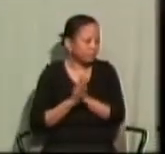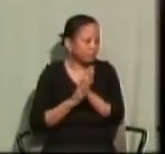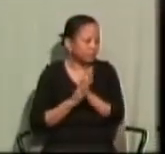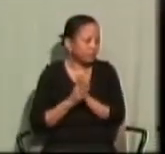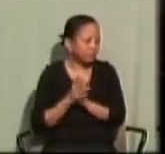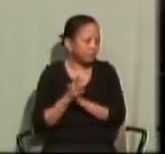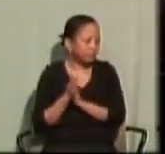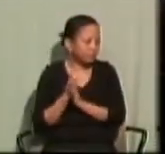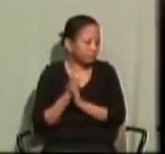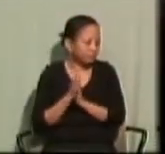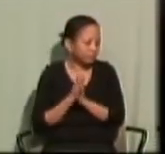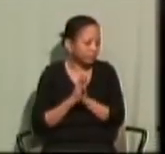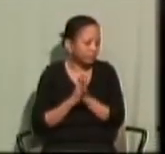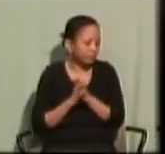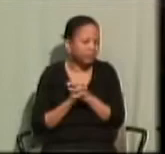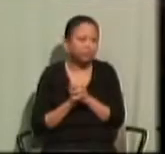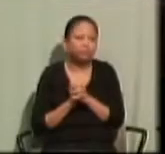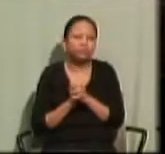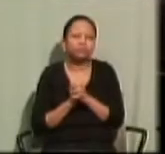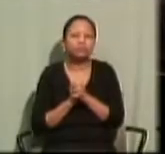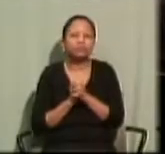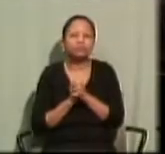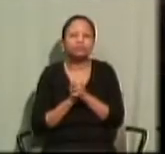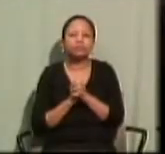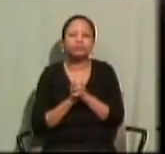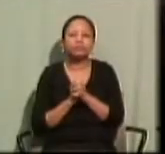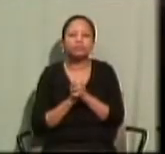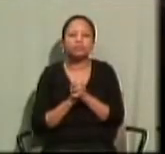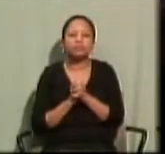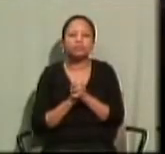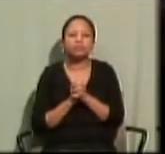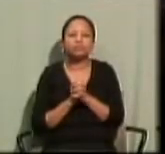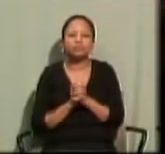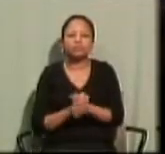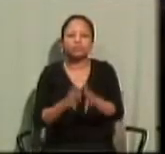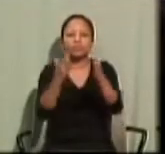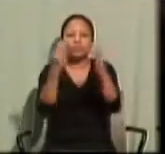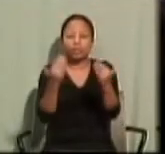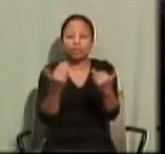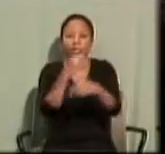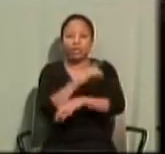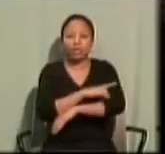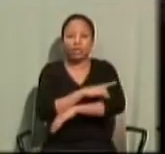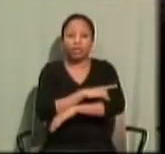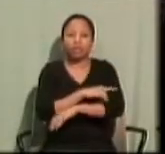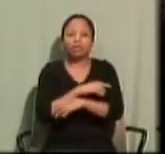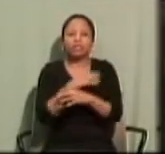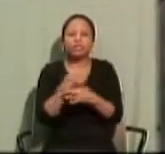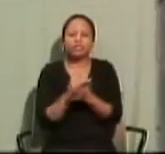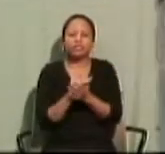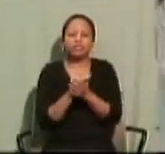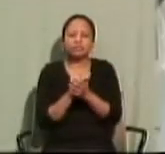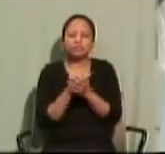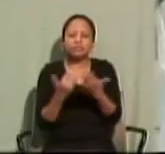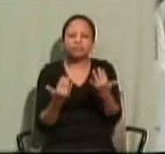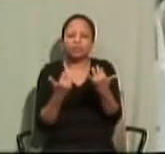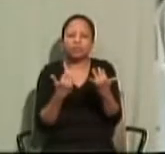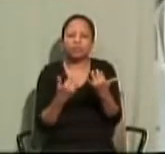In today's celebration, the readings present us with a double